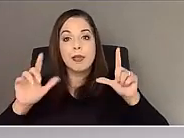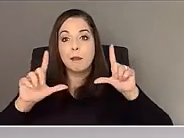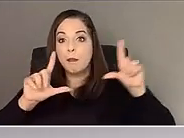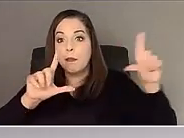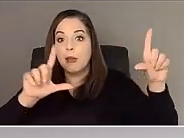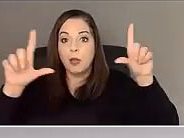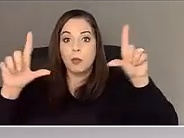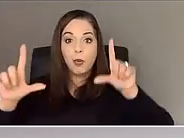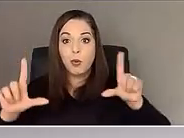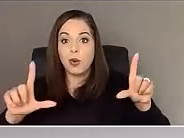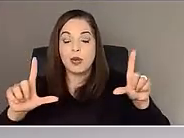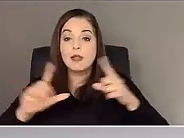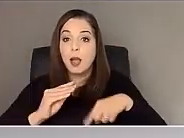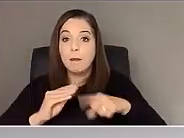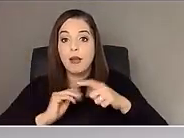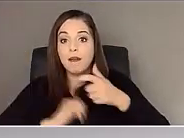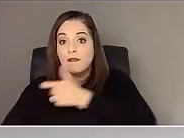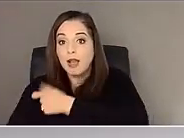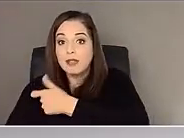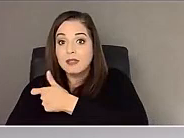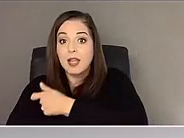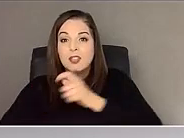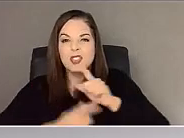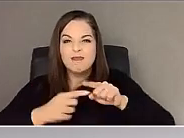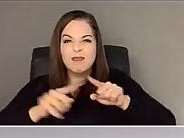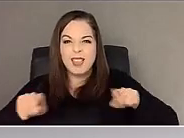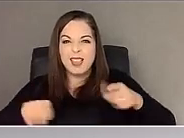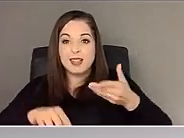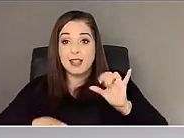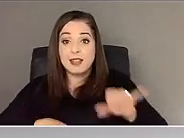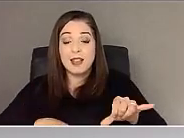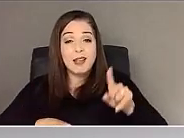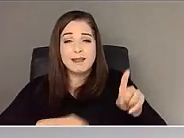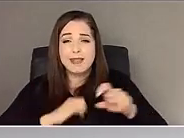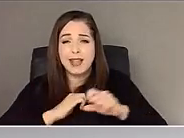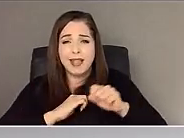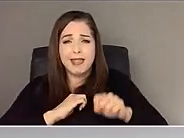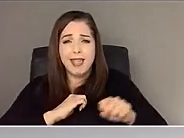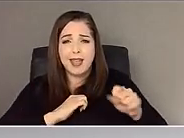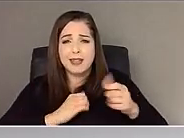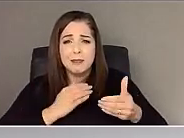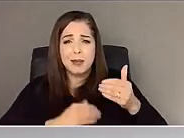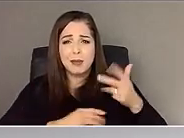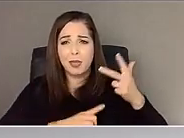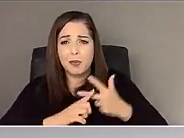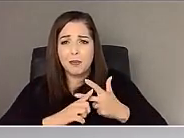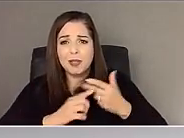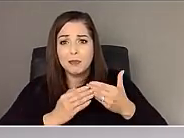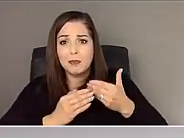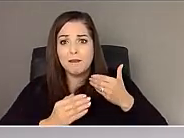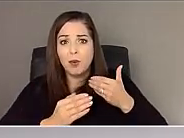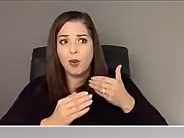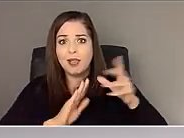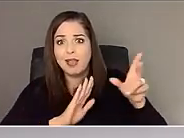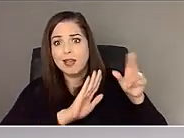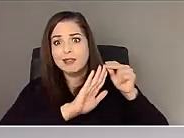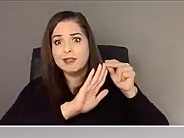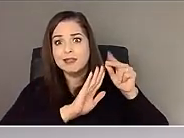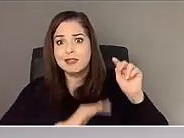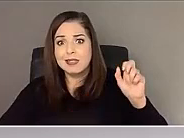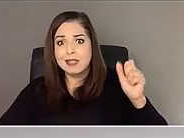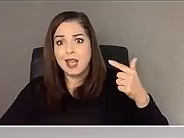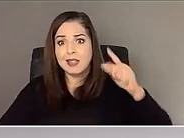about vaccinations and stuff like that. And they last maybe three months before they get tagged. Wow.